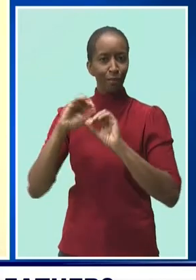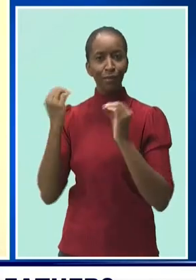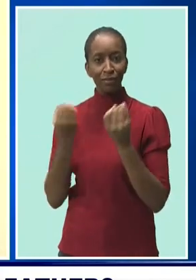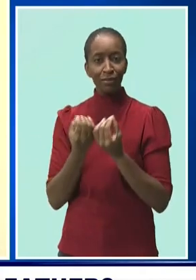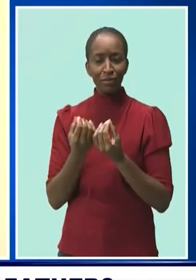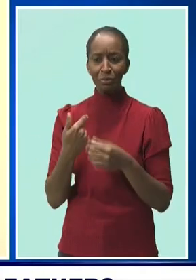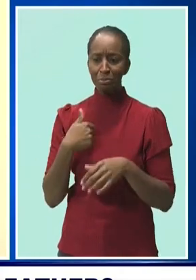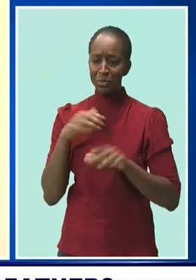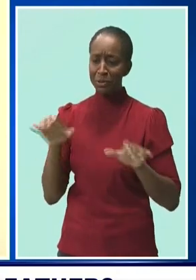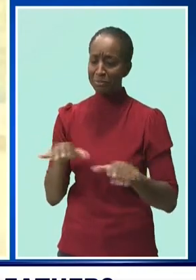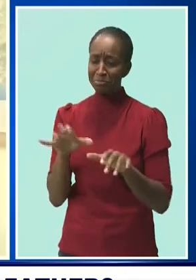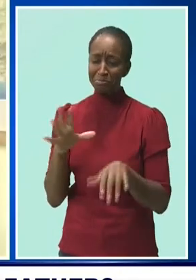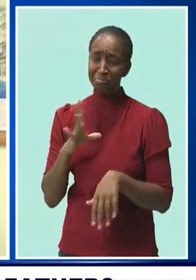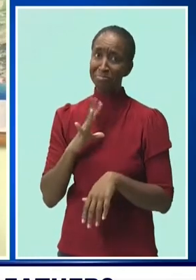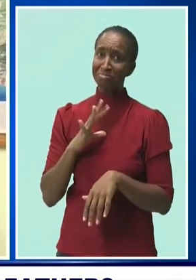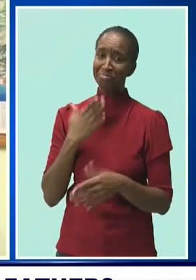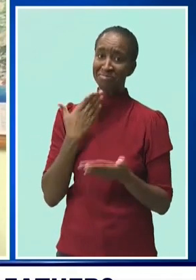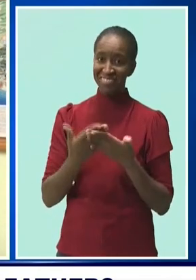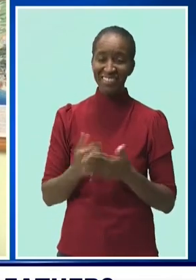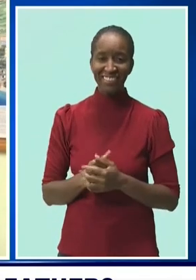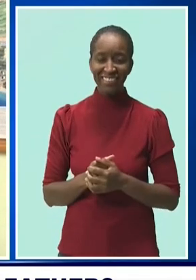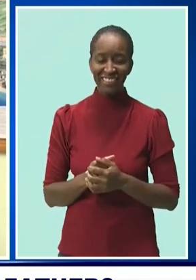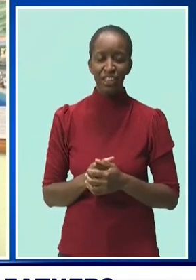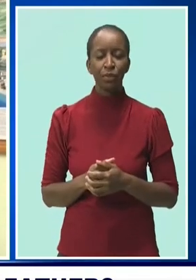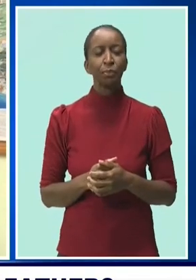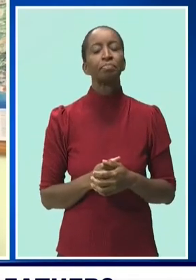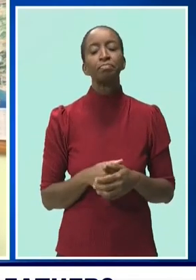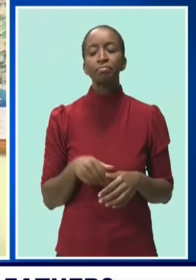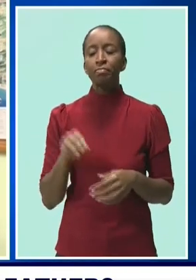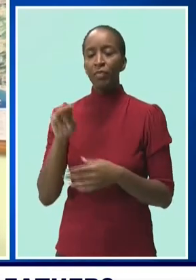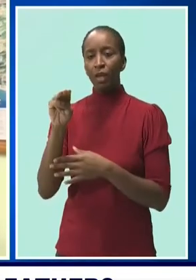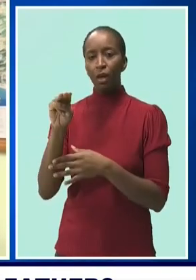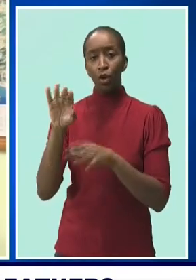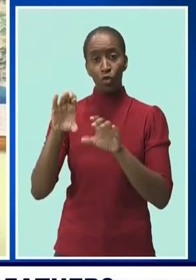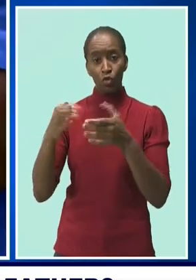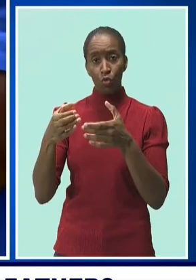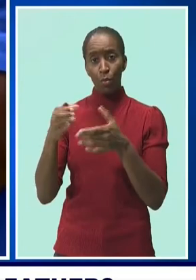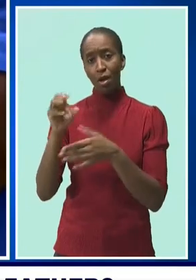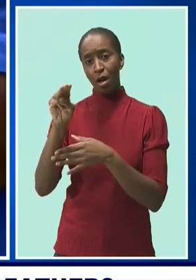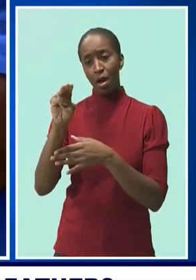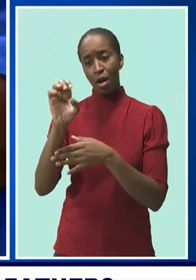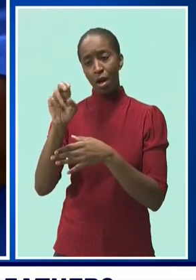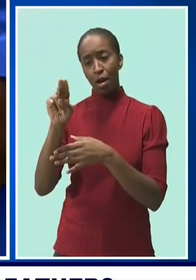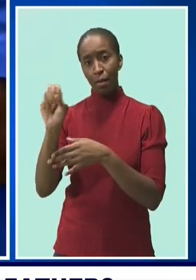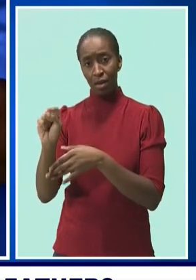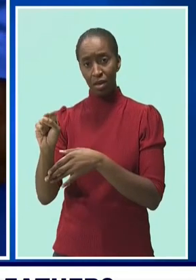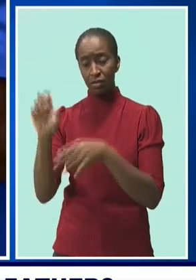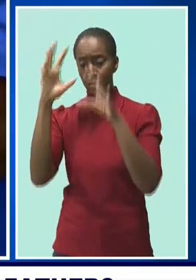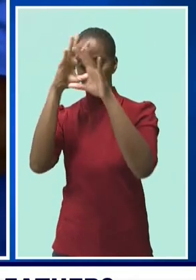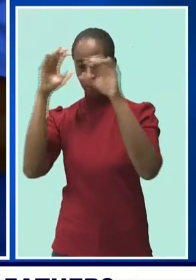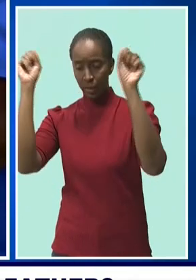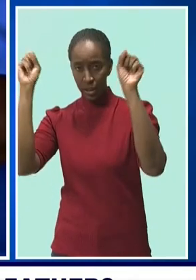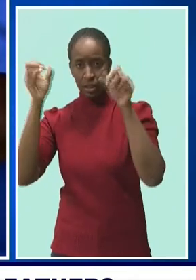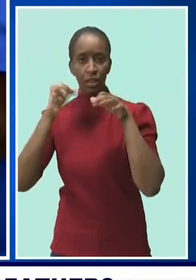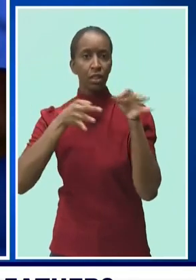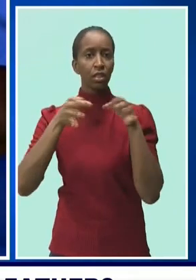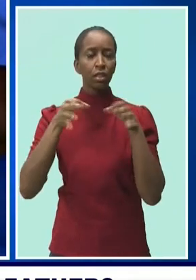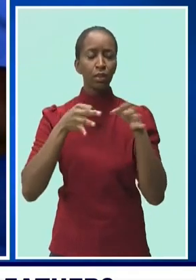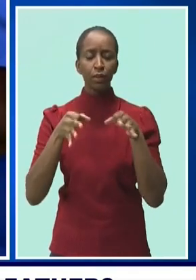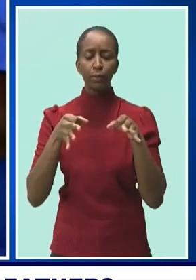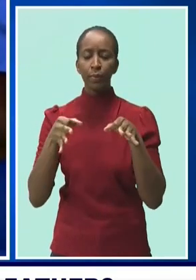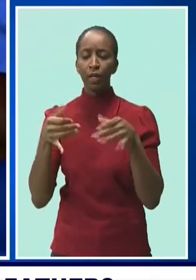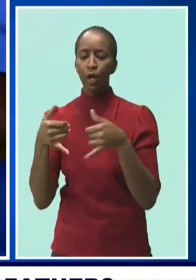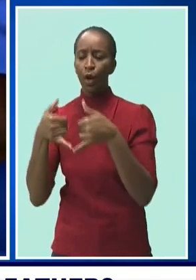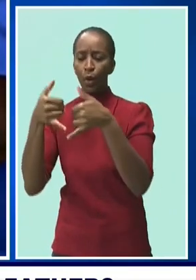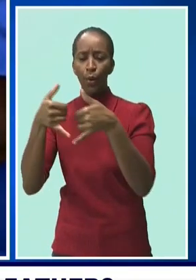me that I must be doing something right. Ann, President of Men's Fabian Sargent, says the presentation was designed to highlight the positive